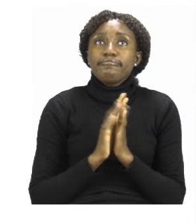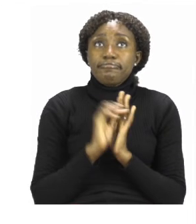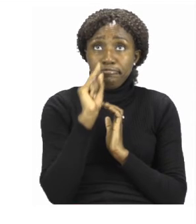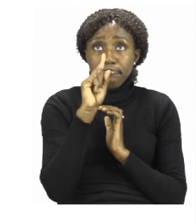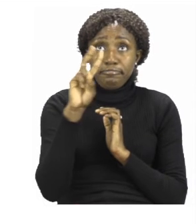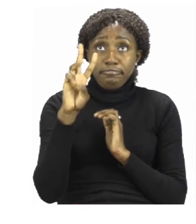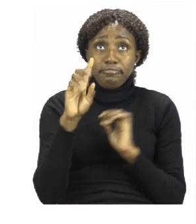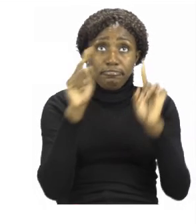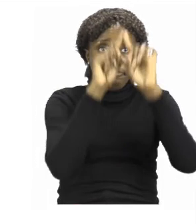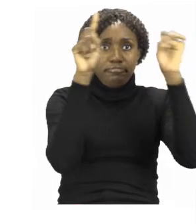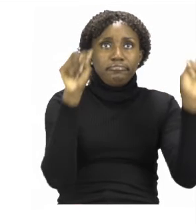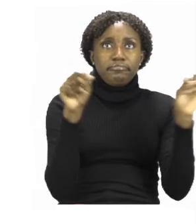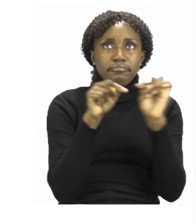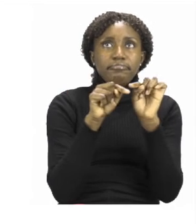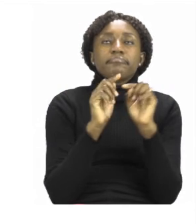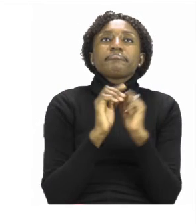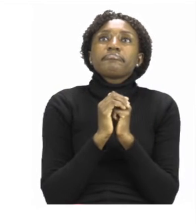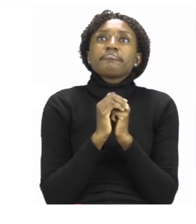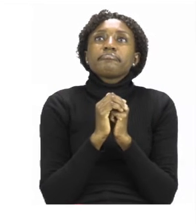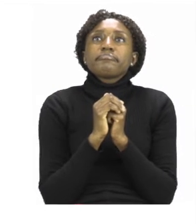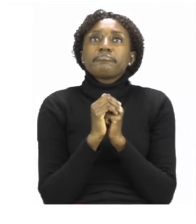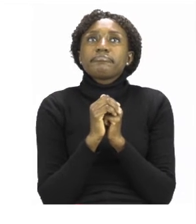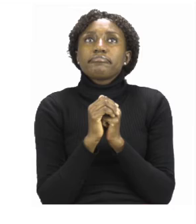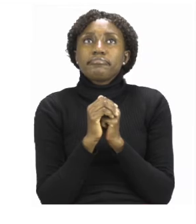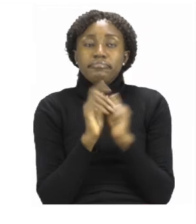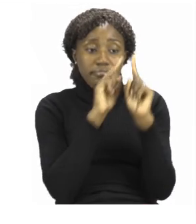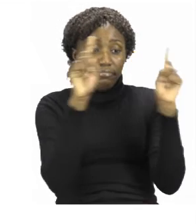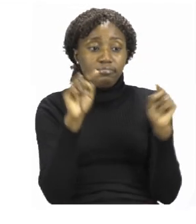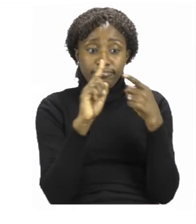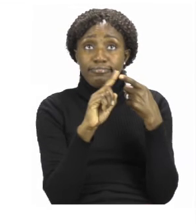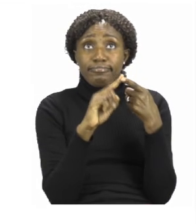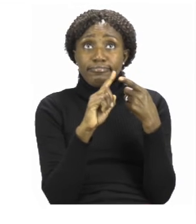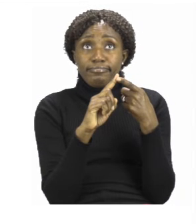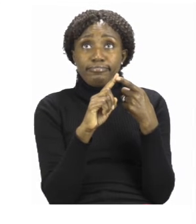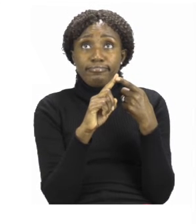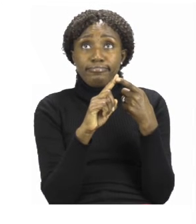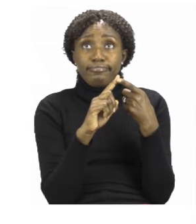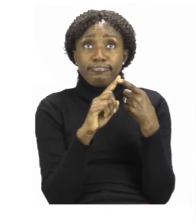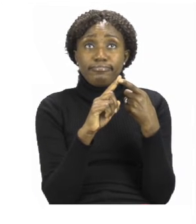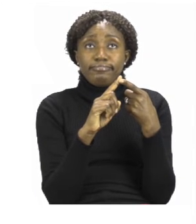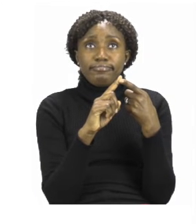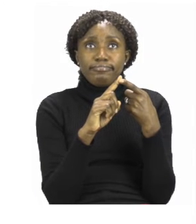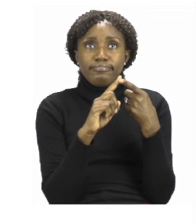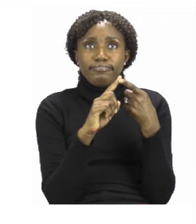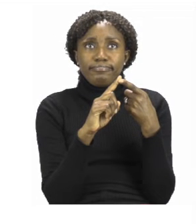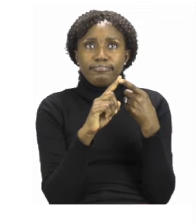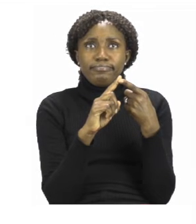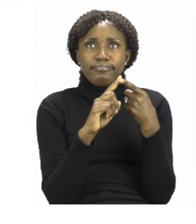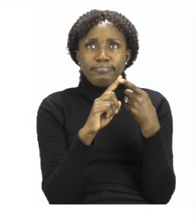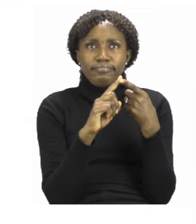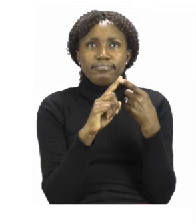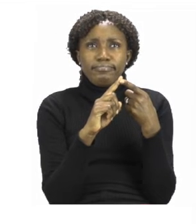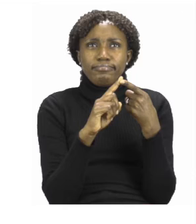together. The first one that we are going to do together is the block with